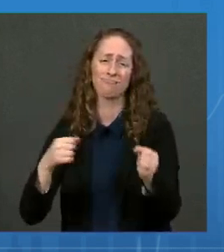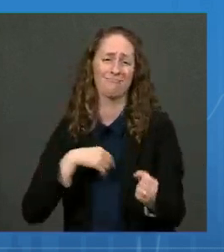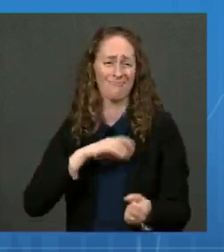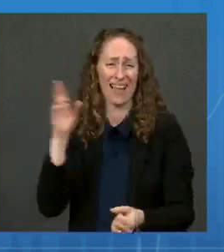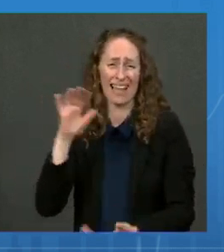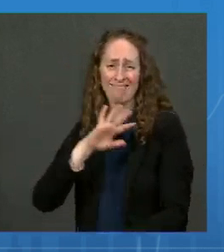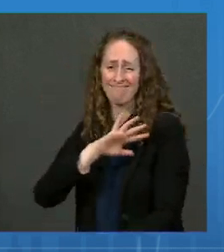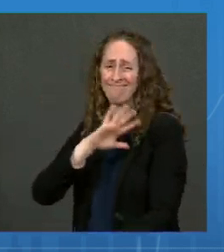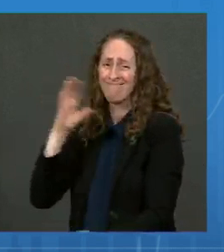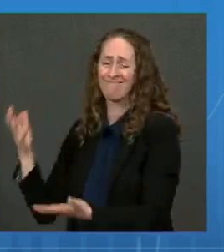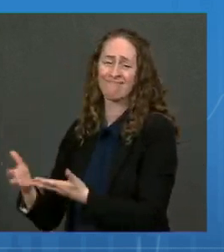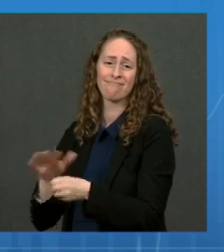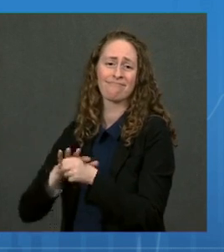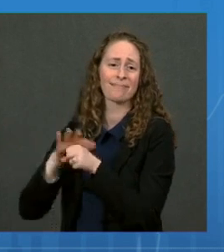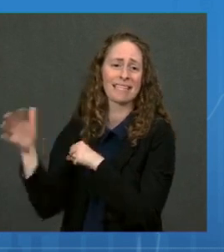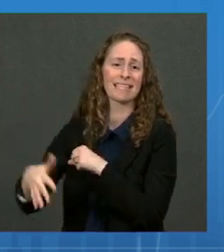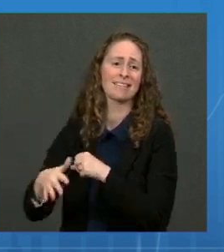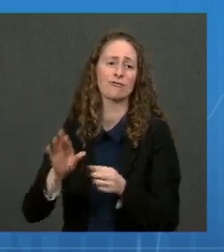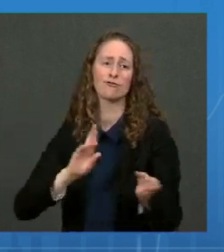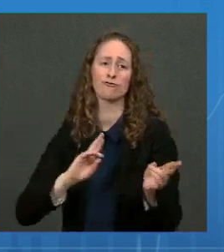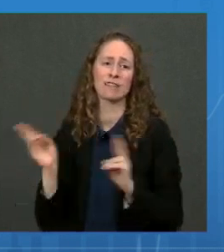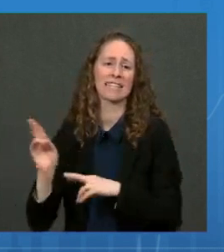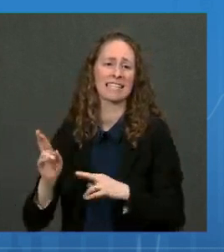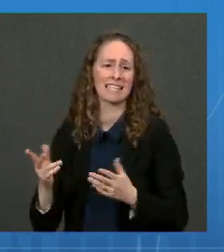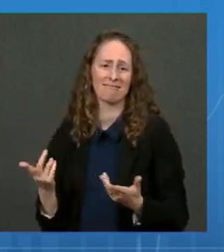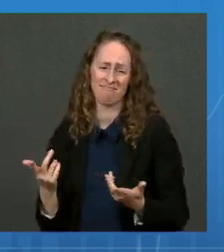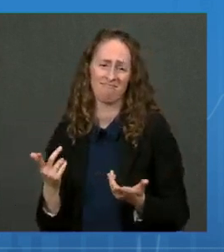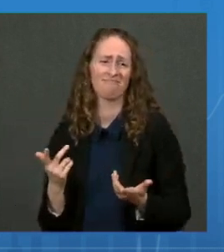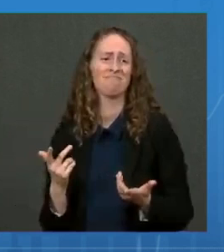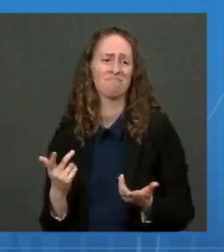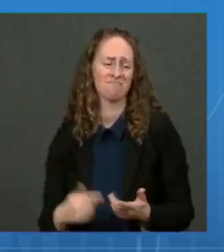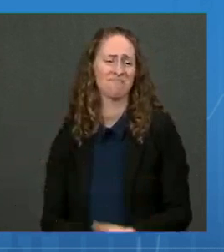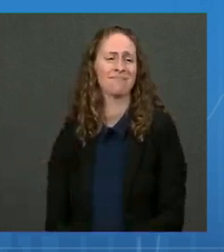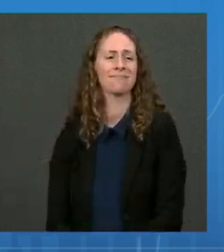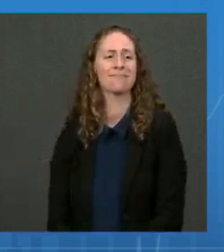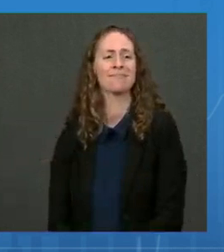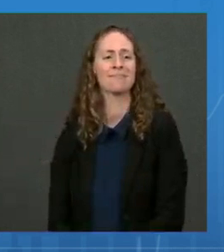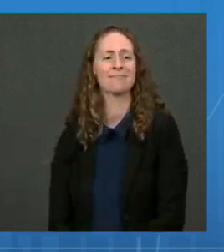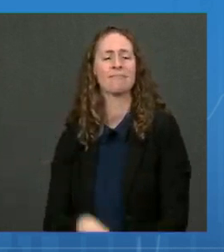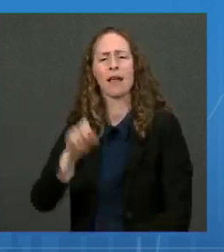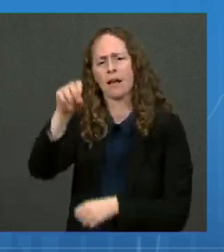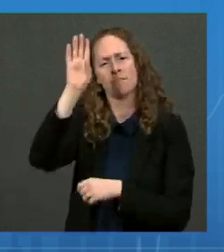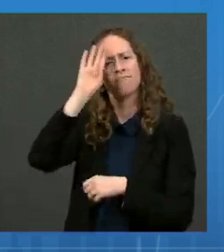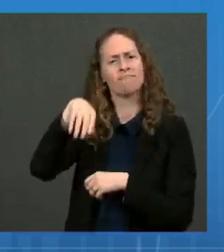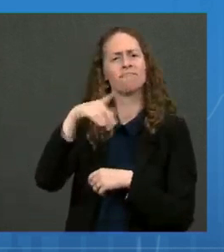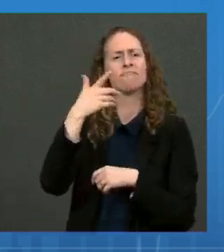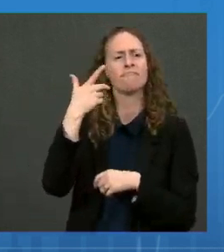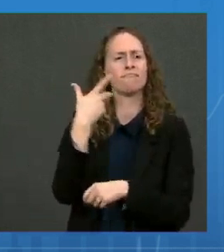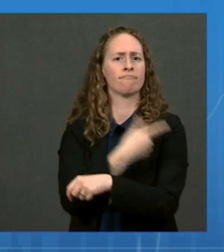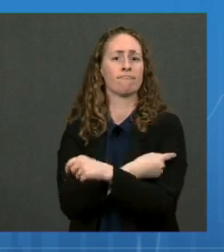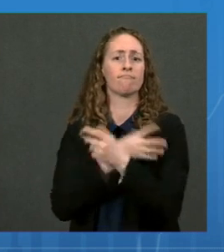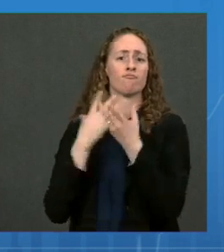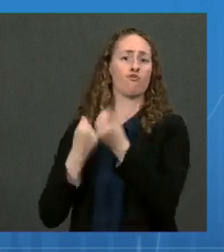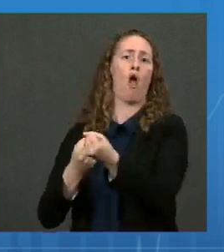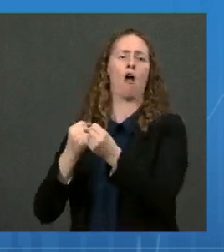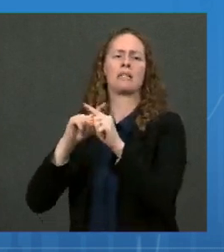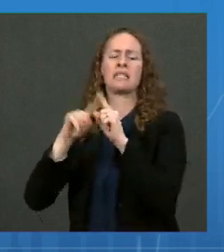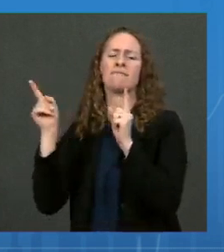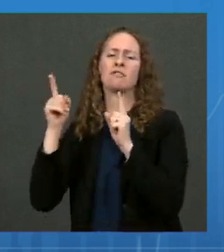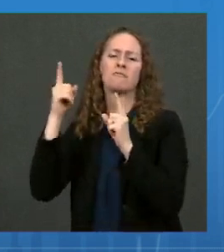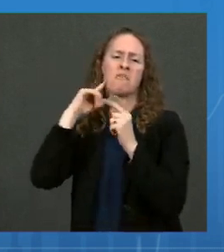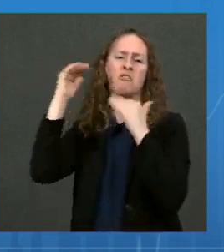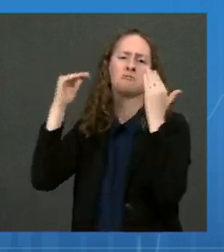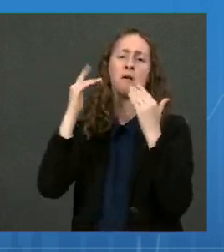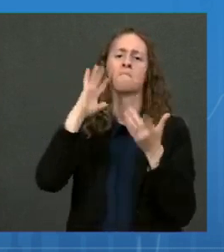different supply. The dose for kids is a different dose than adults. So we'll be getting different supply to providers.